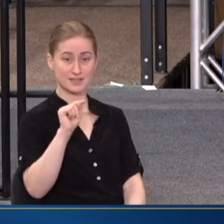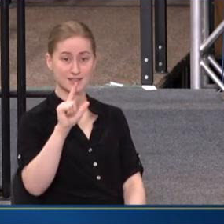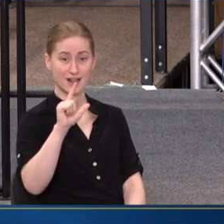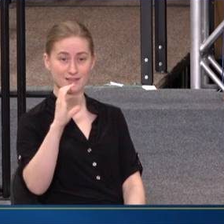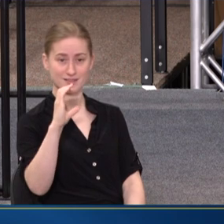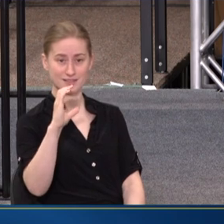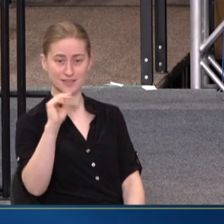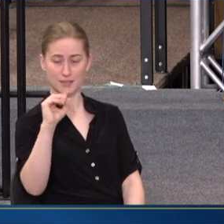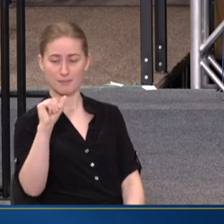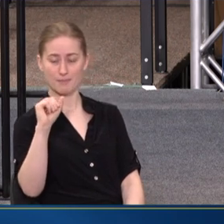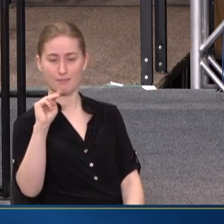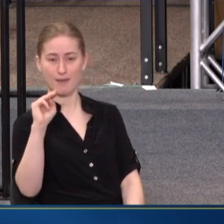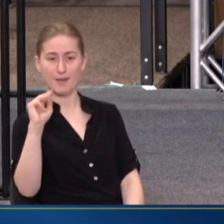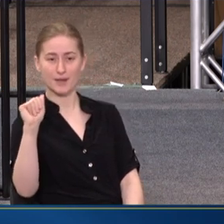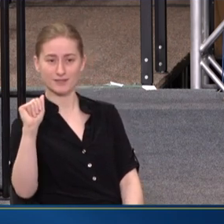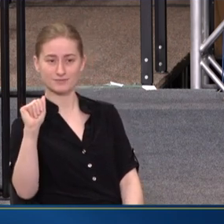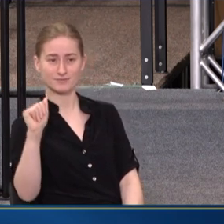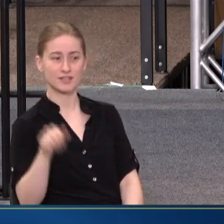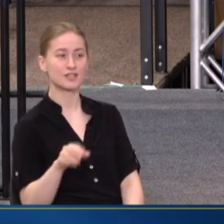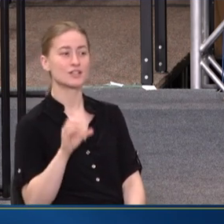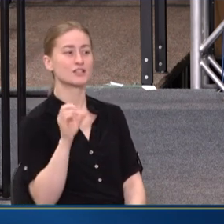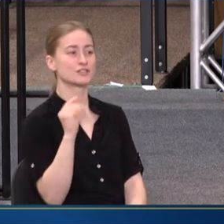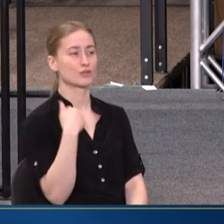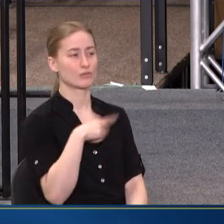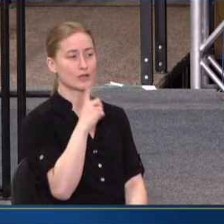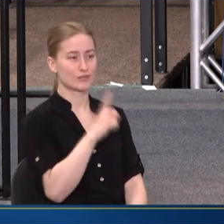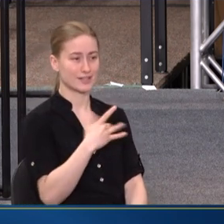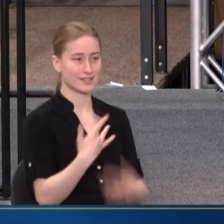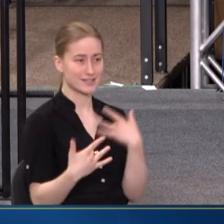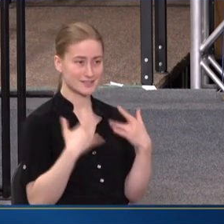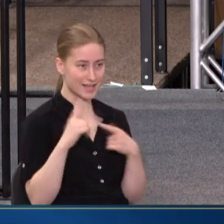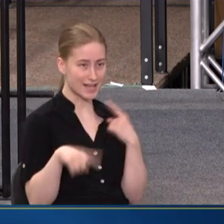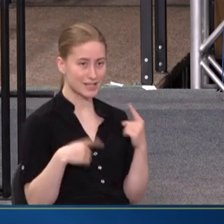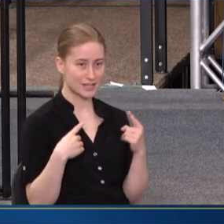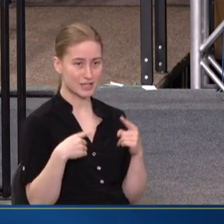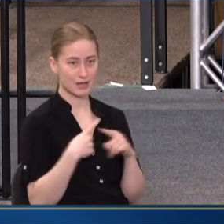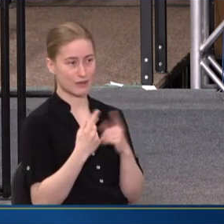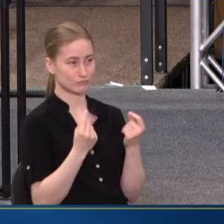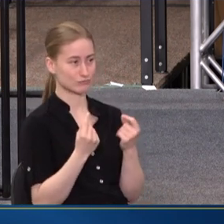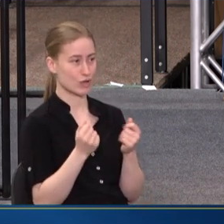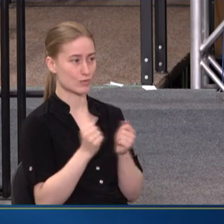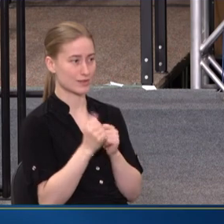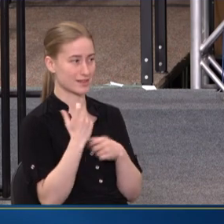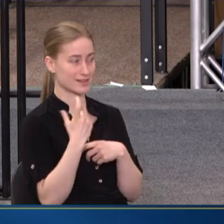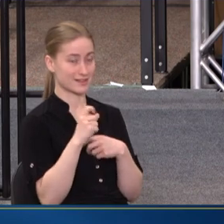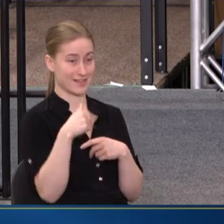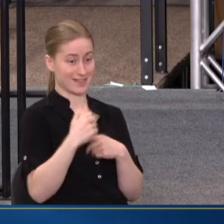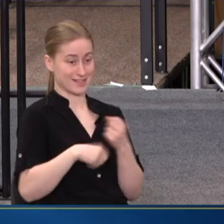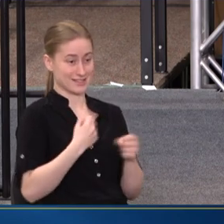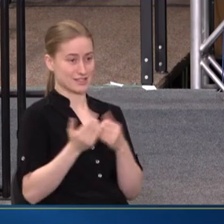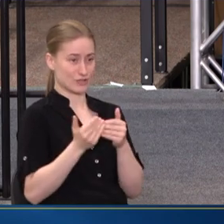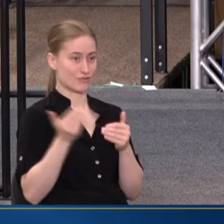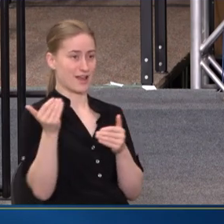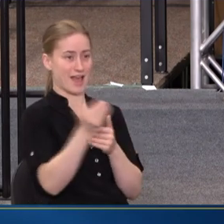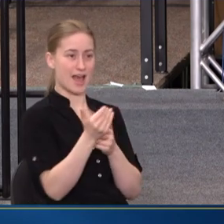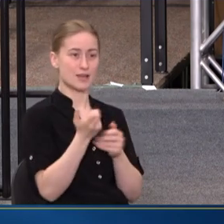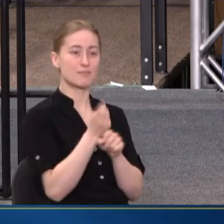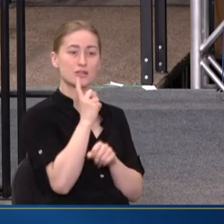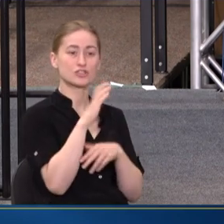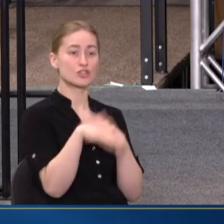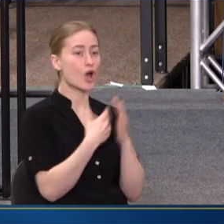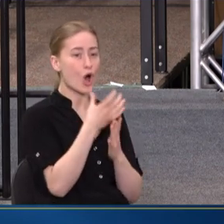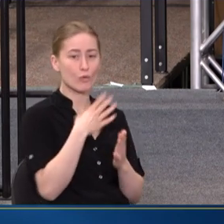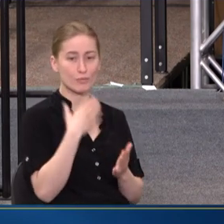-MAMA. AND SO WE'RE REALLY EXCITED ABOUT WHAT WE'RE GOING TO DO IN THE YEAR AHEAD TO MAKE SURE THAT ALL PREGNANT WOMEN KNOW